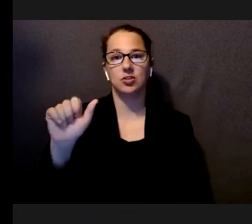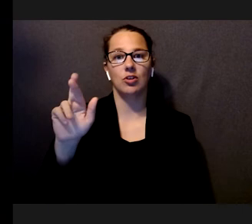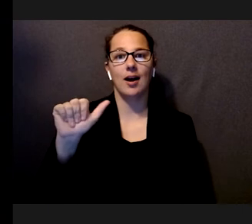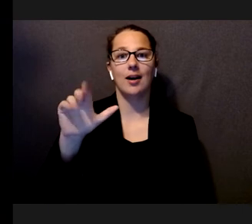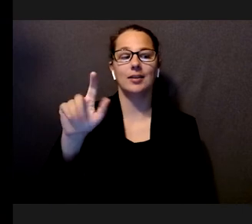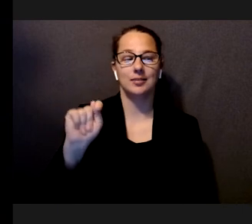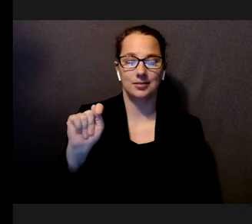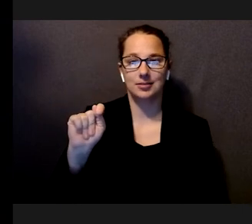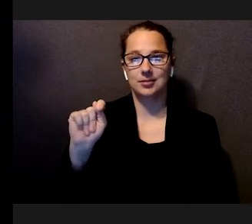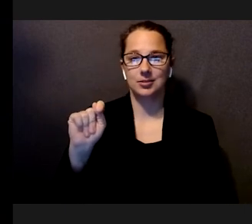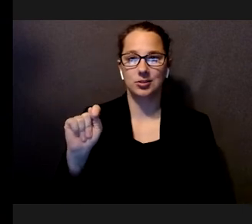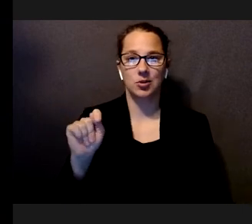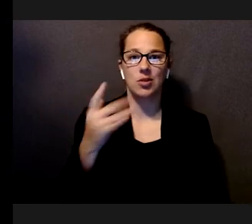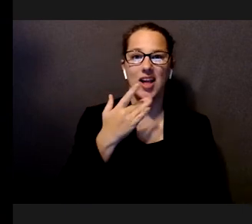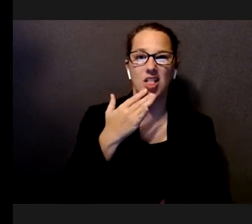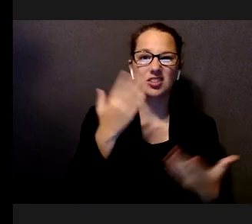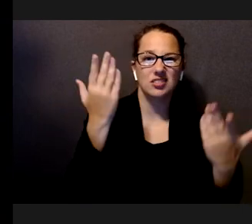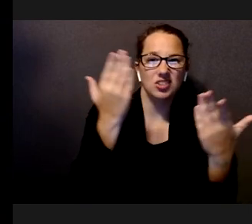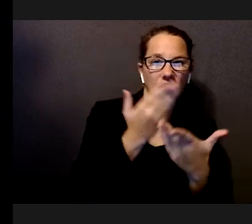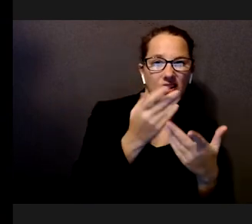are a bit dull and it's a little blurry.